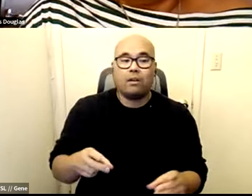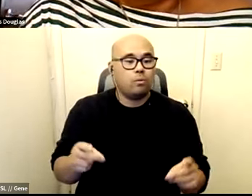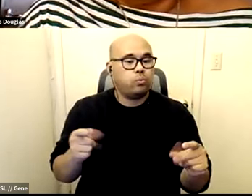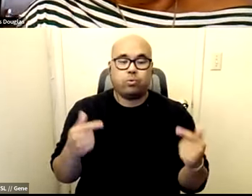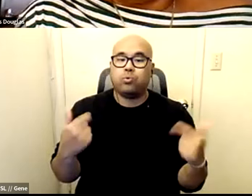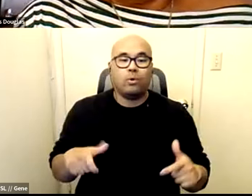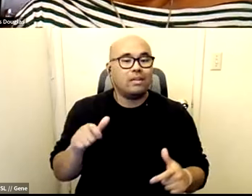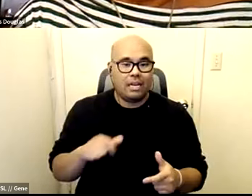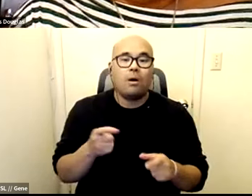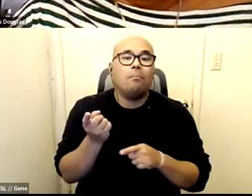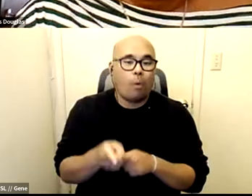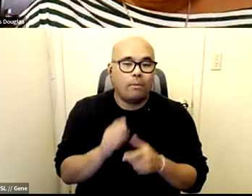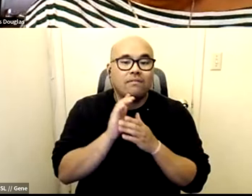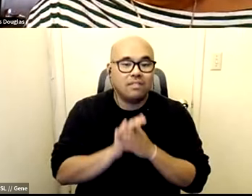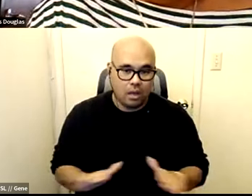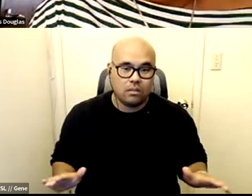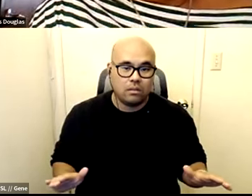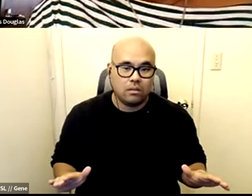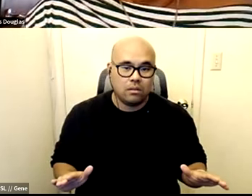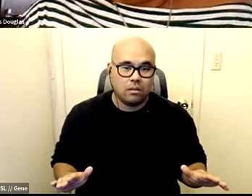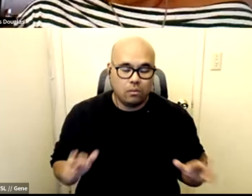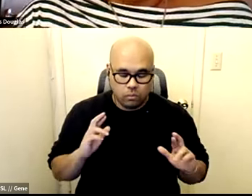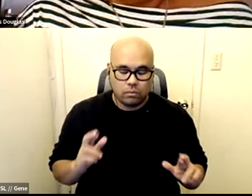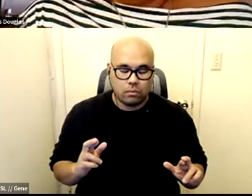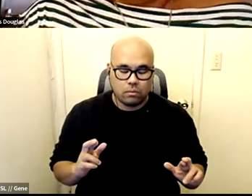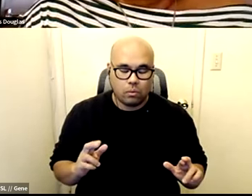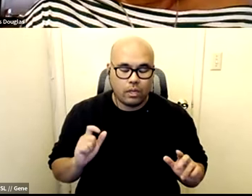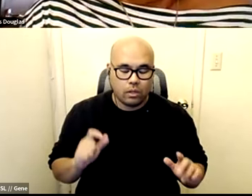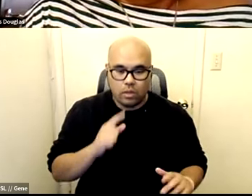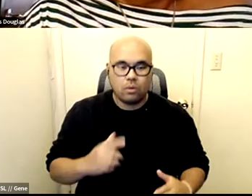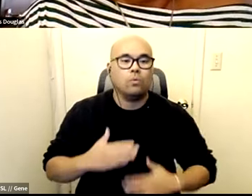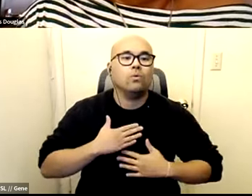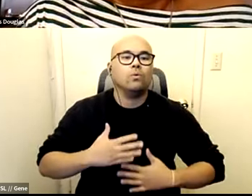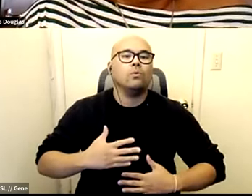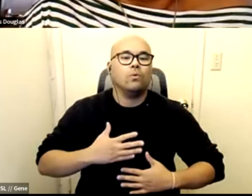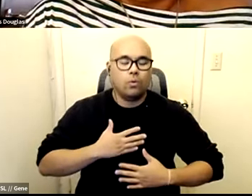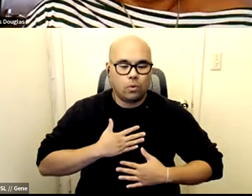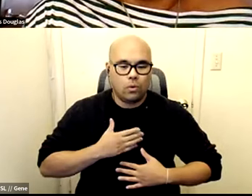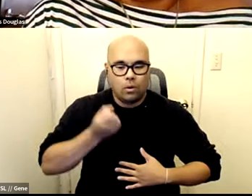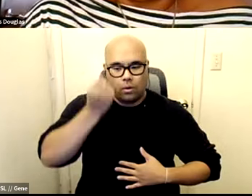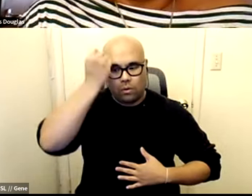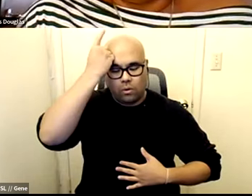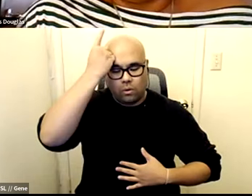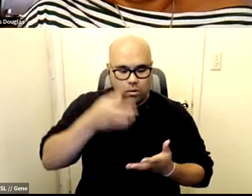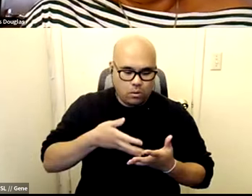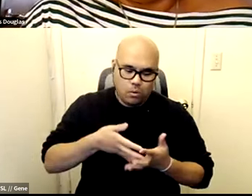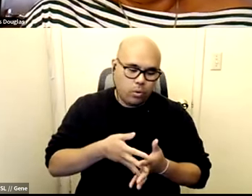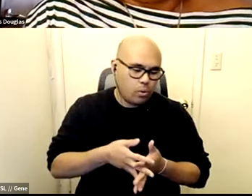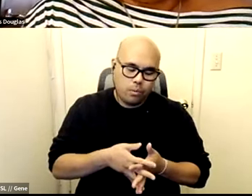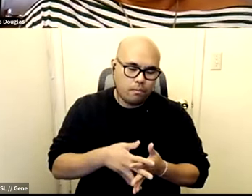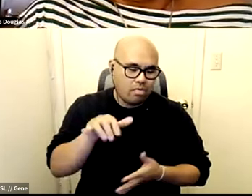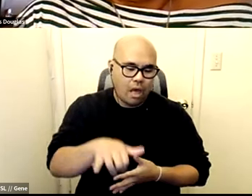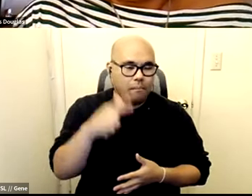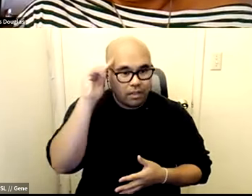of silence tony right we need to really just inhale that that is the realest thing